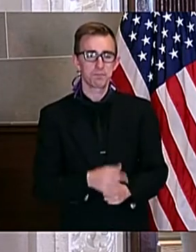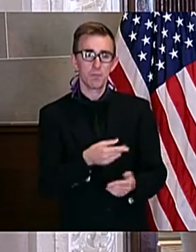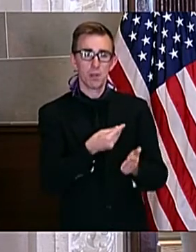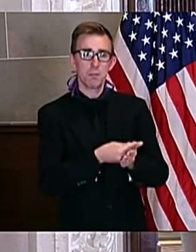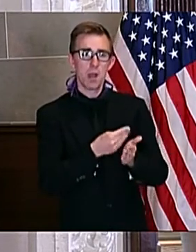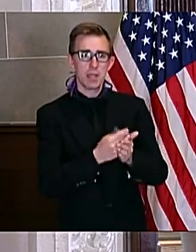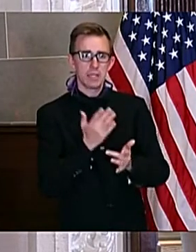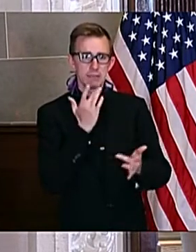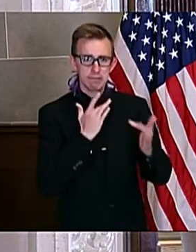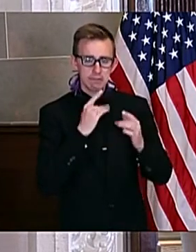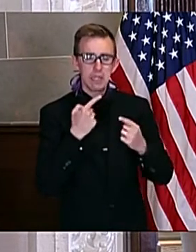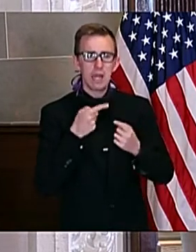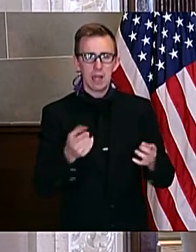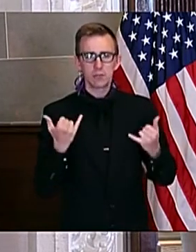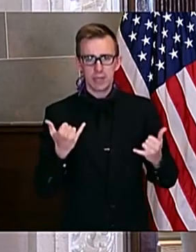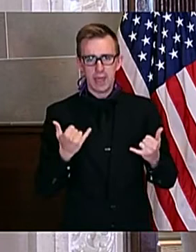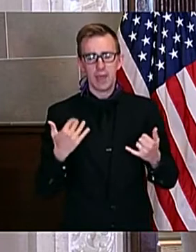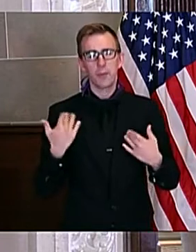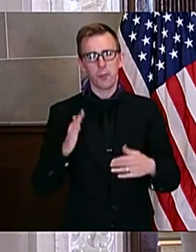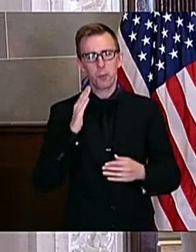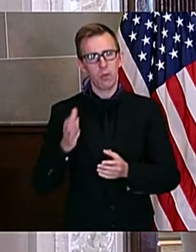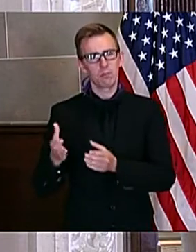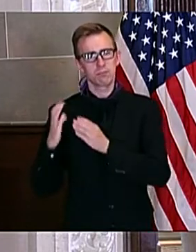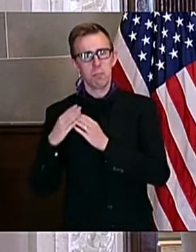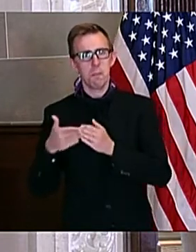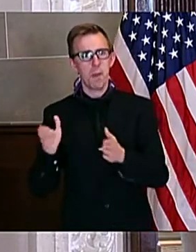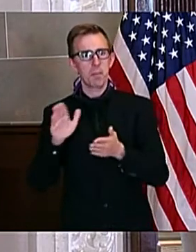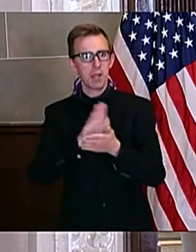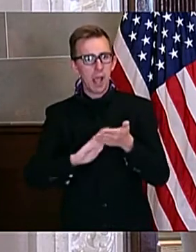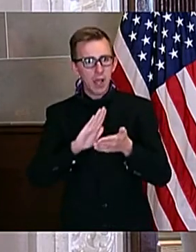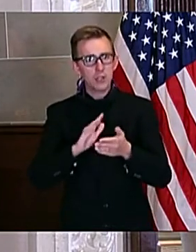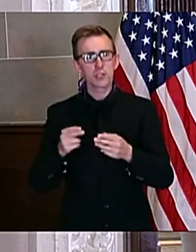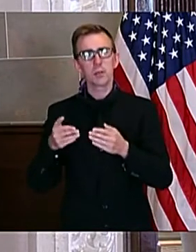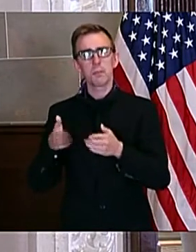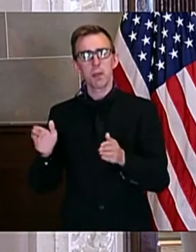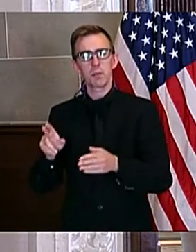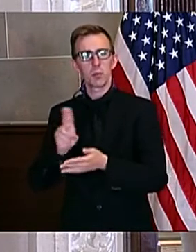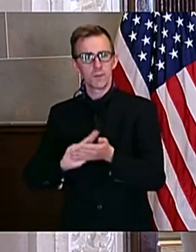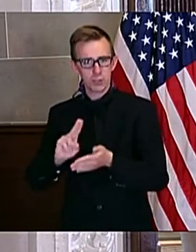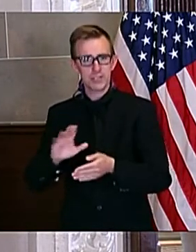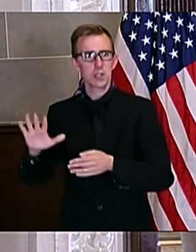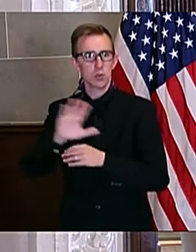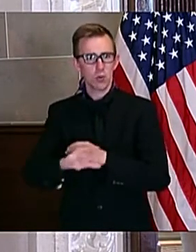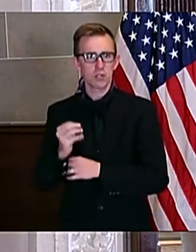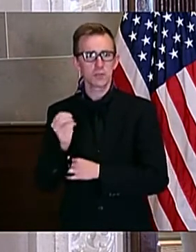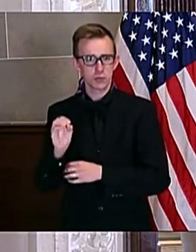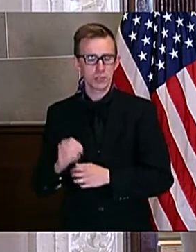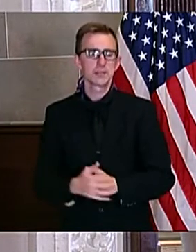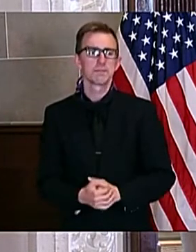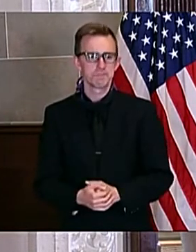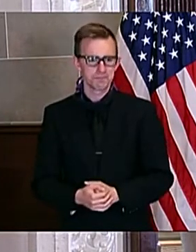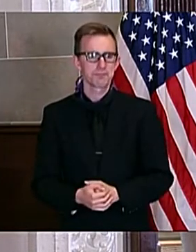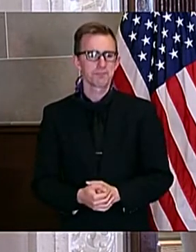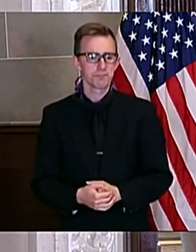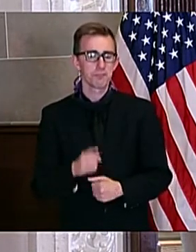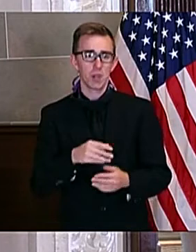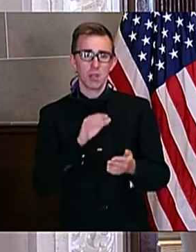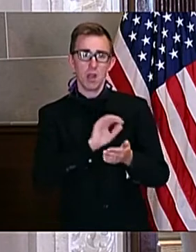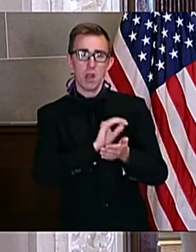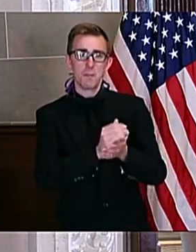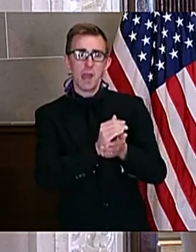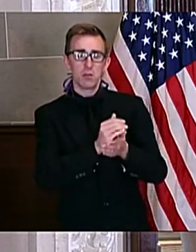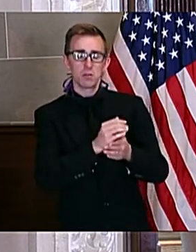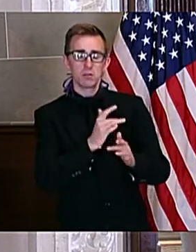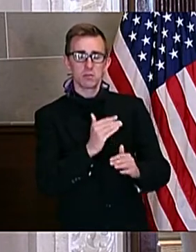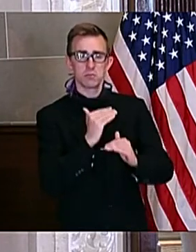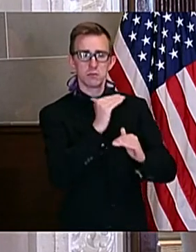certainly constitute a significant hardship for our public colleges and universities around the state. The amount restricted today essentially equates to